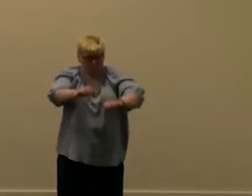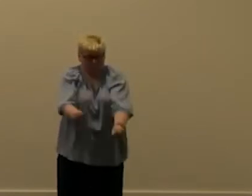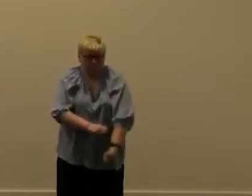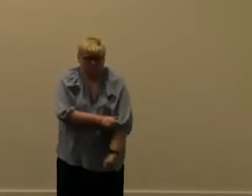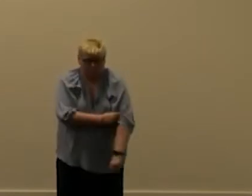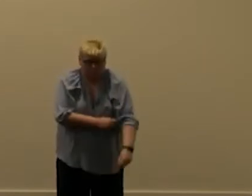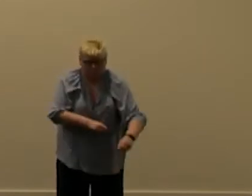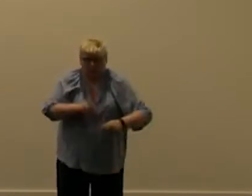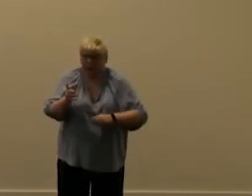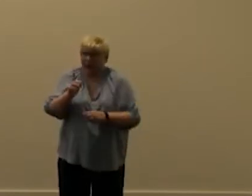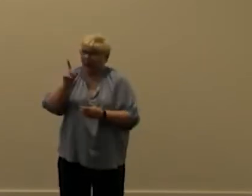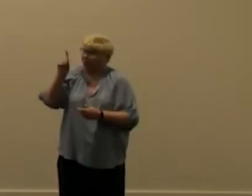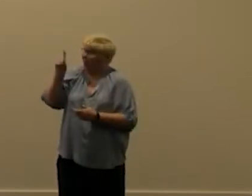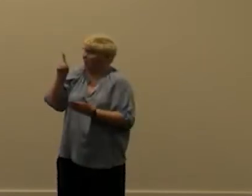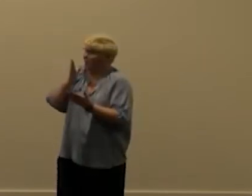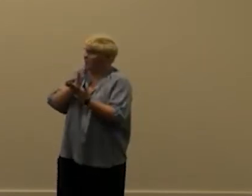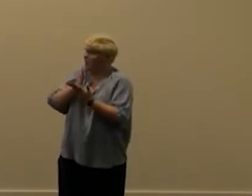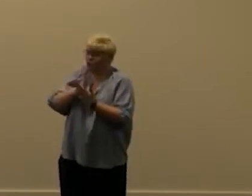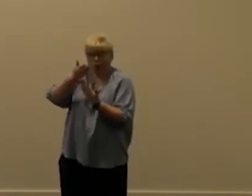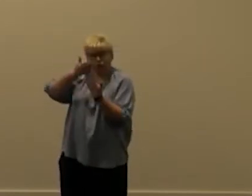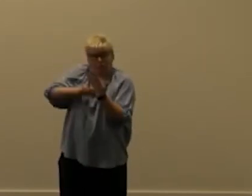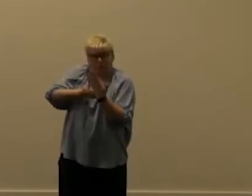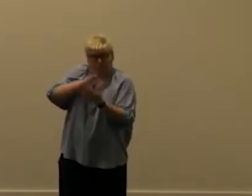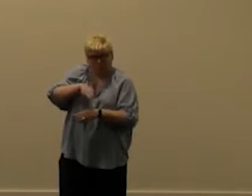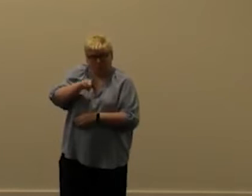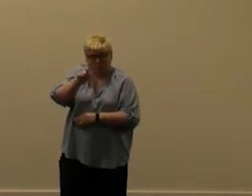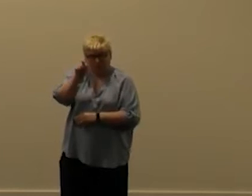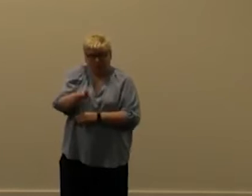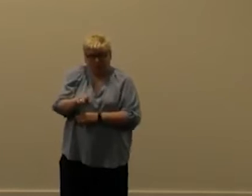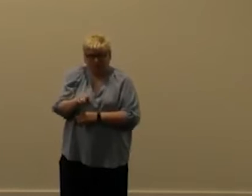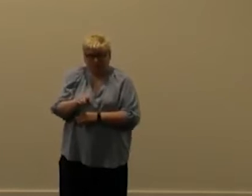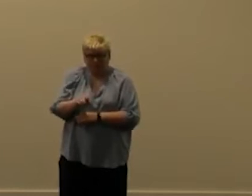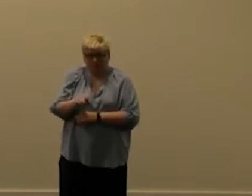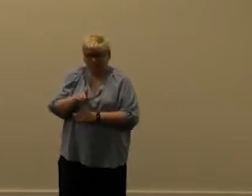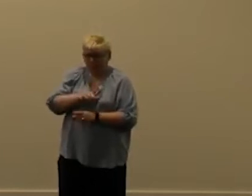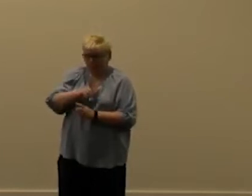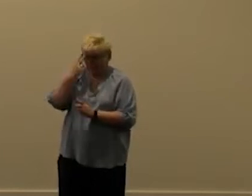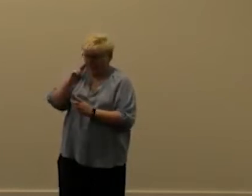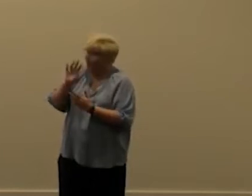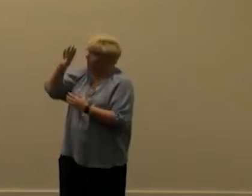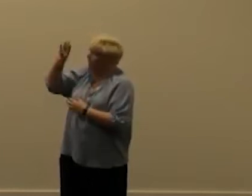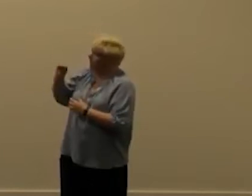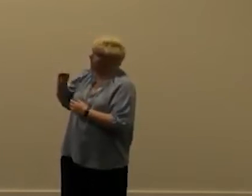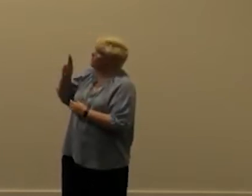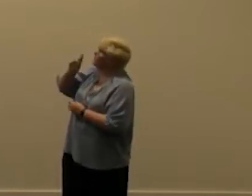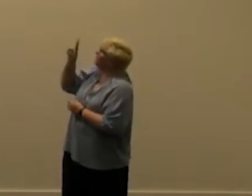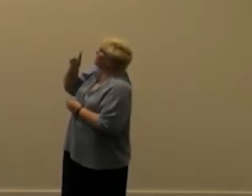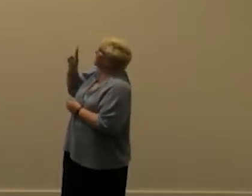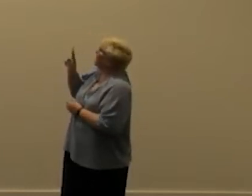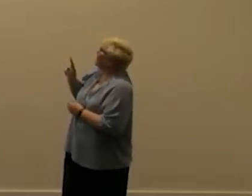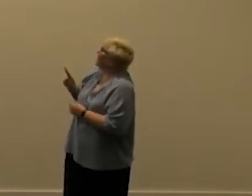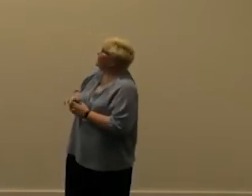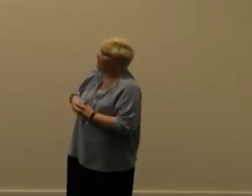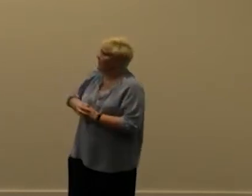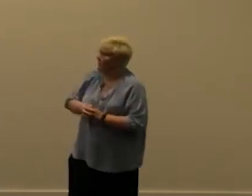and this is actually the report from that customer i that's why i blanked out the names um so what you'll see here